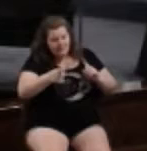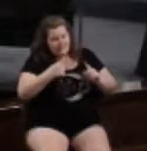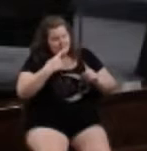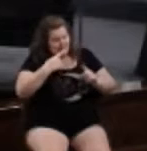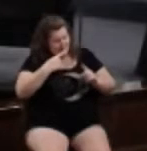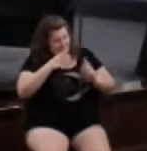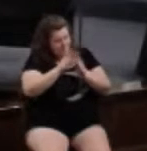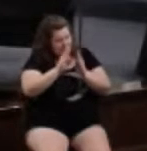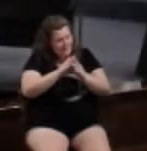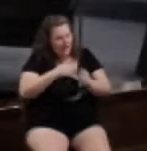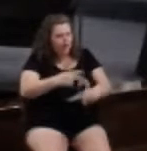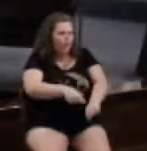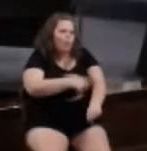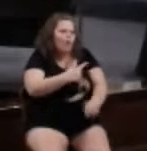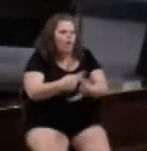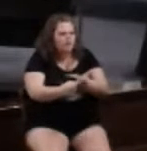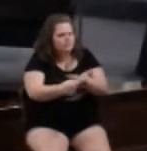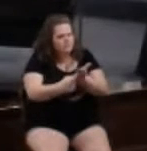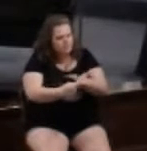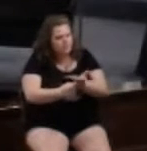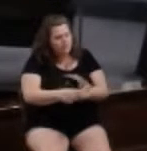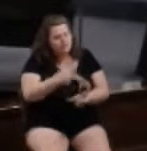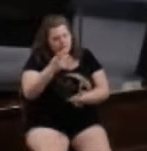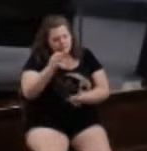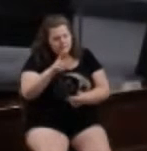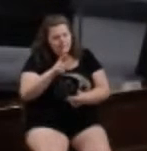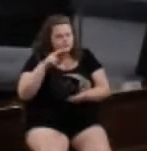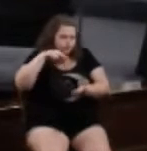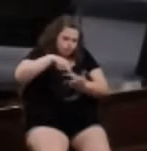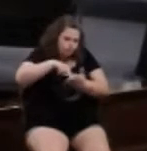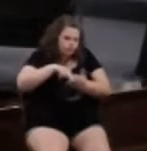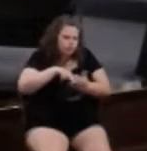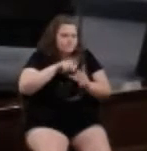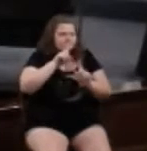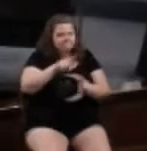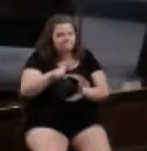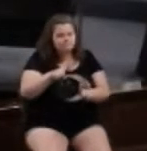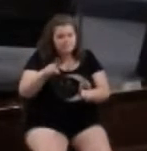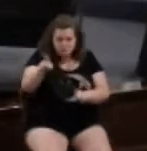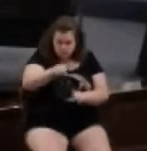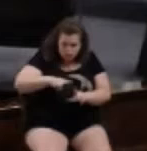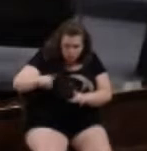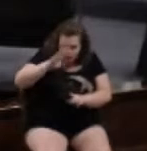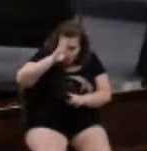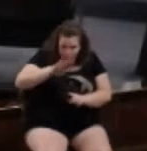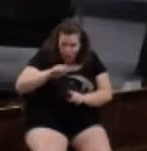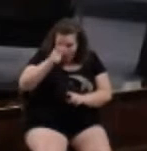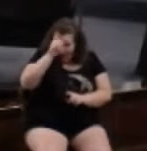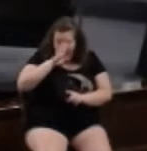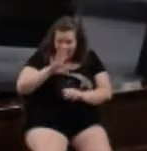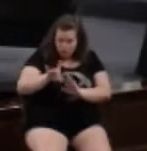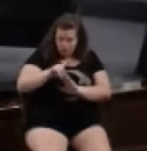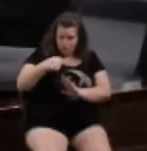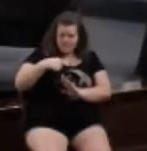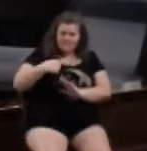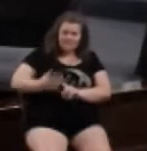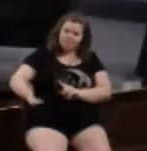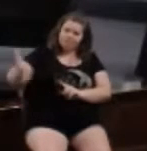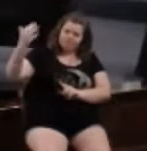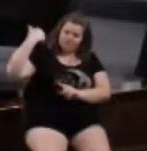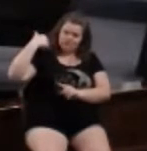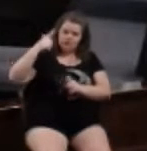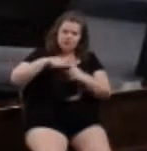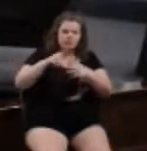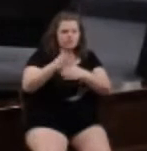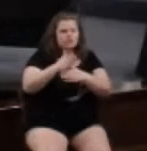after a long discussion, Peter stood and addressed them as follows, Brothers, you all know that God chose me from among you long ago to preach the